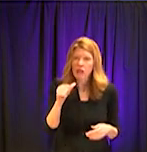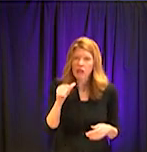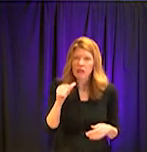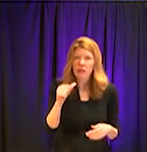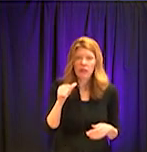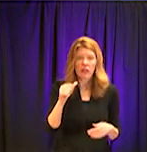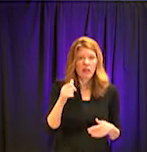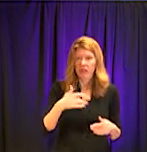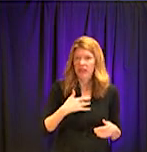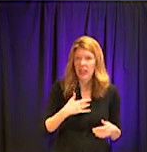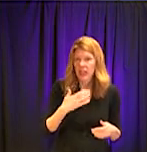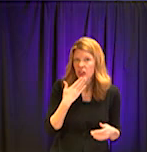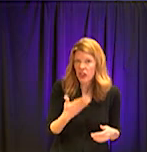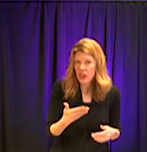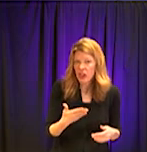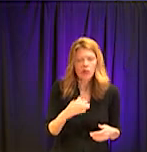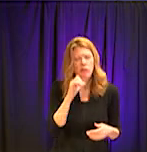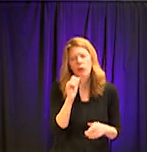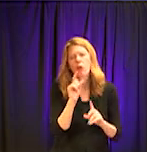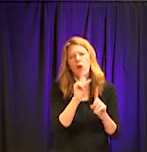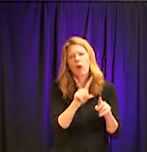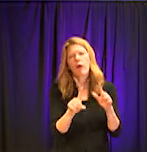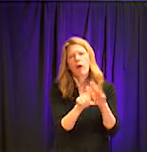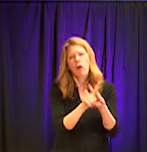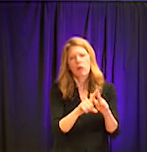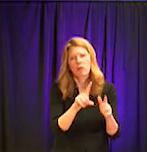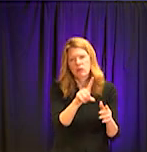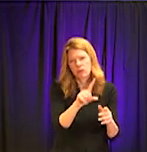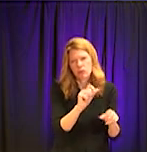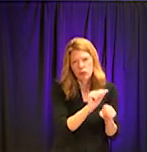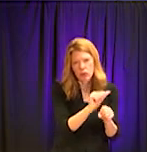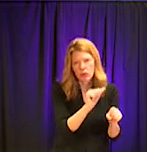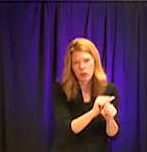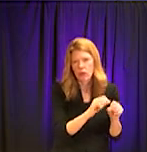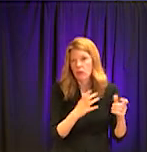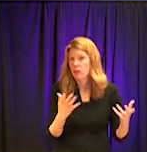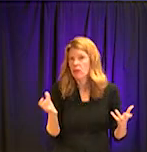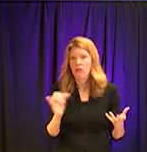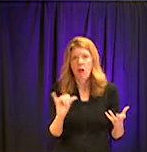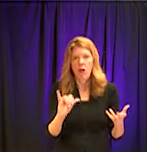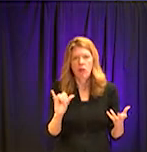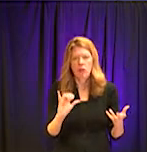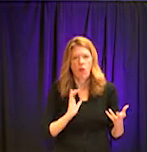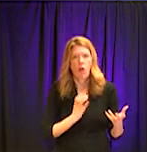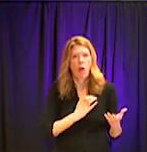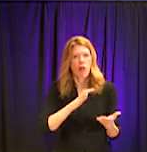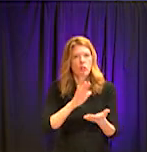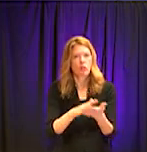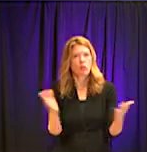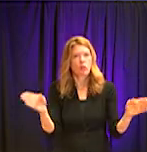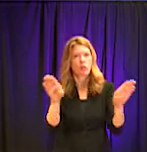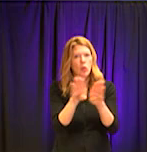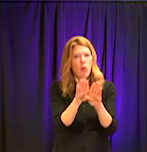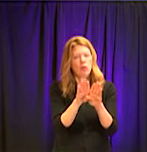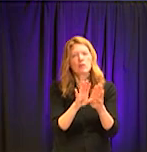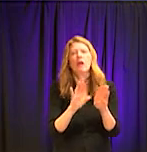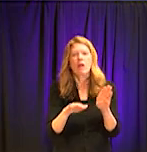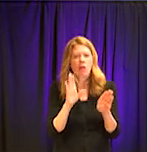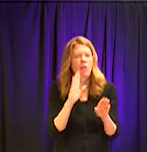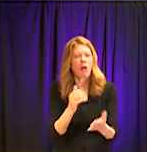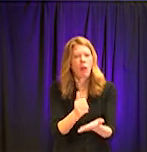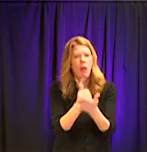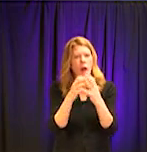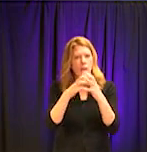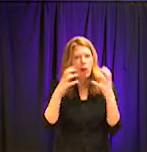And so I think that the schools being closed will give us an opportunity to move forward and allowing this disease to